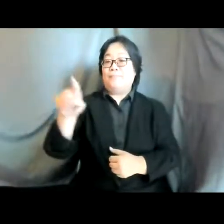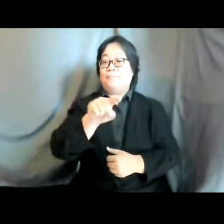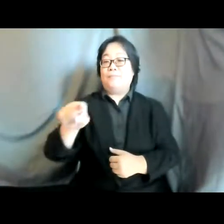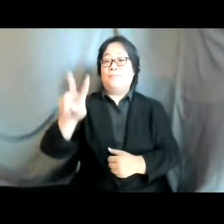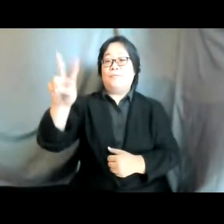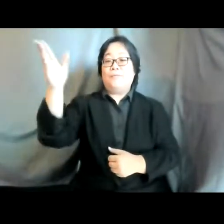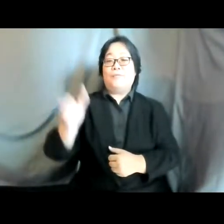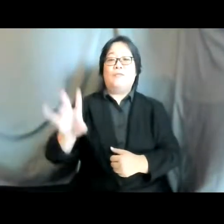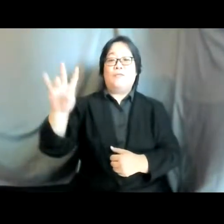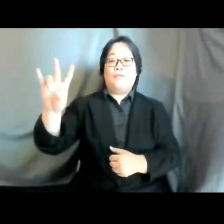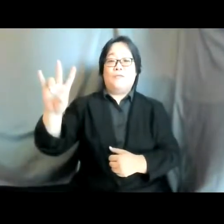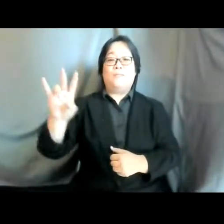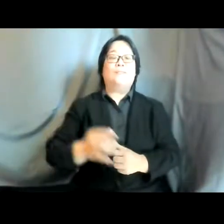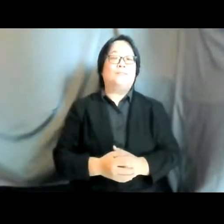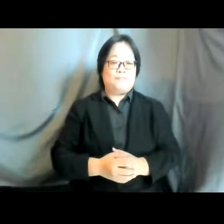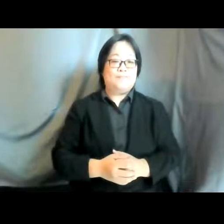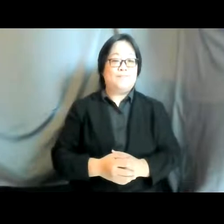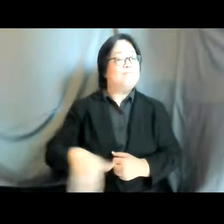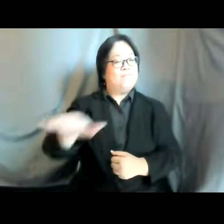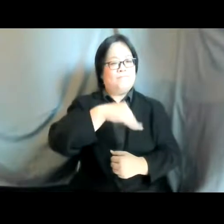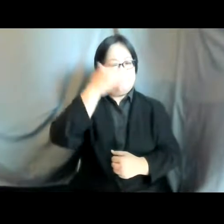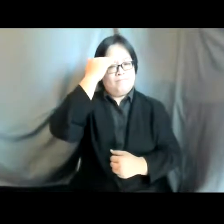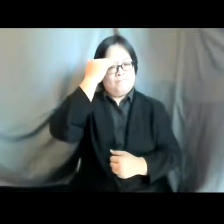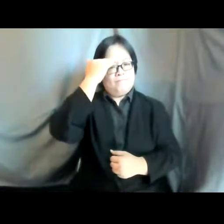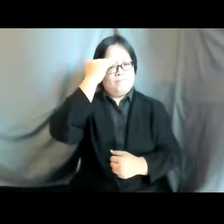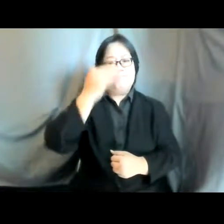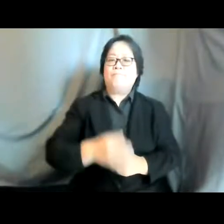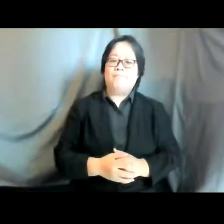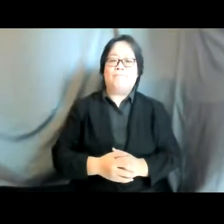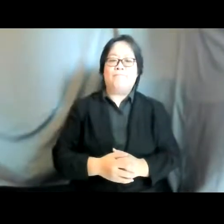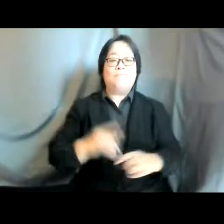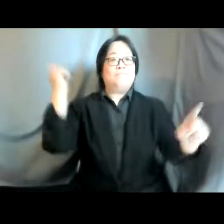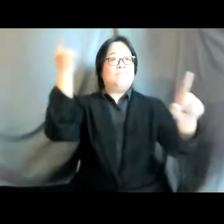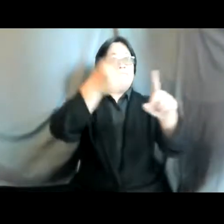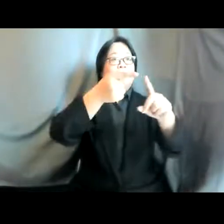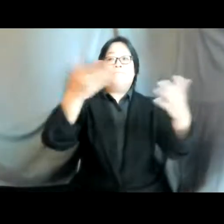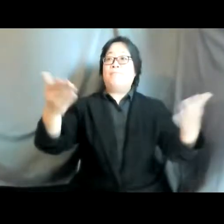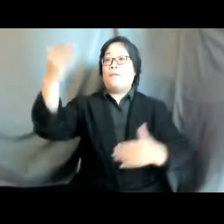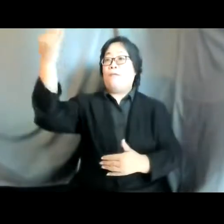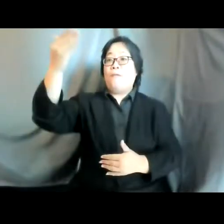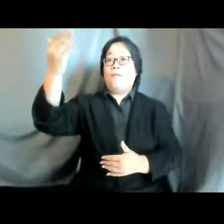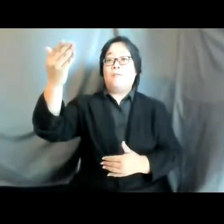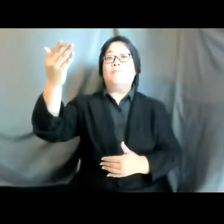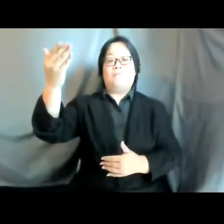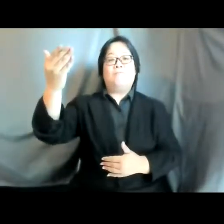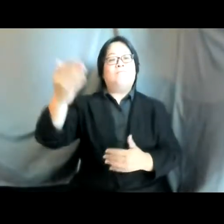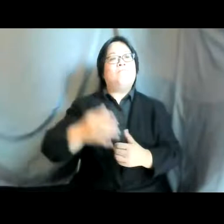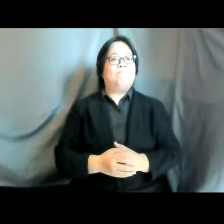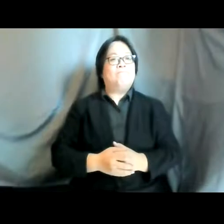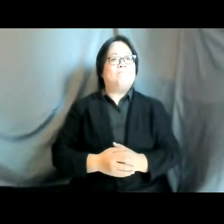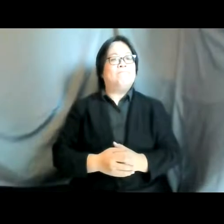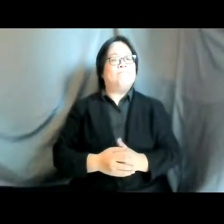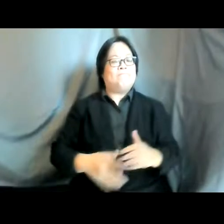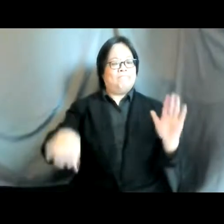as you know uh the goal of the forum is to come up with concrete